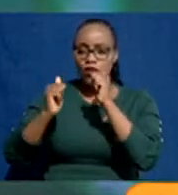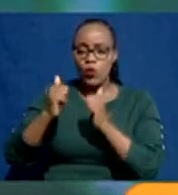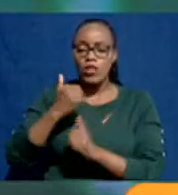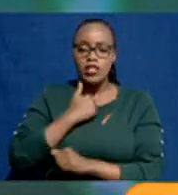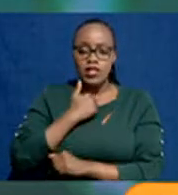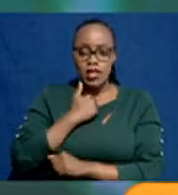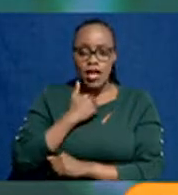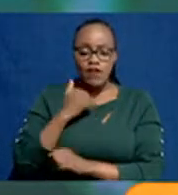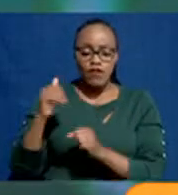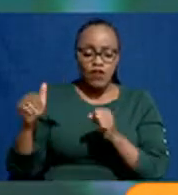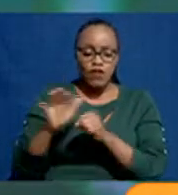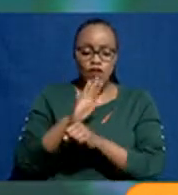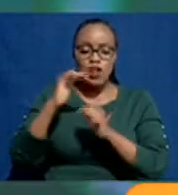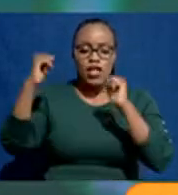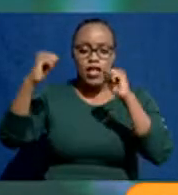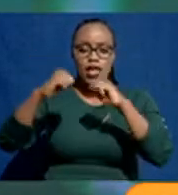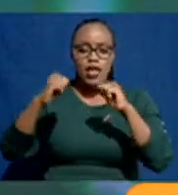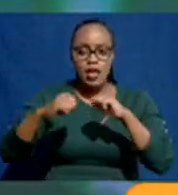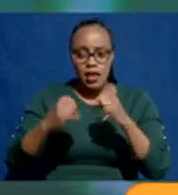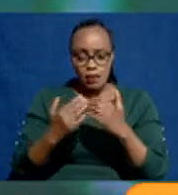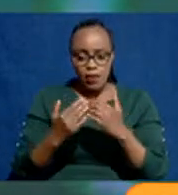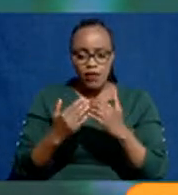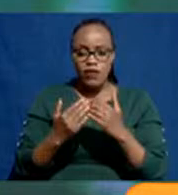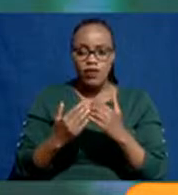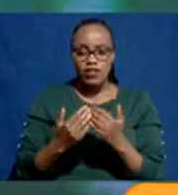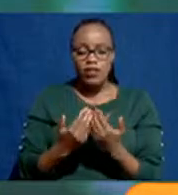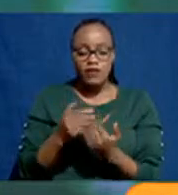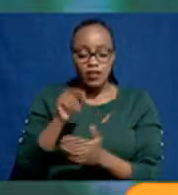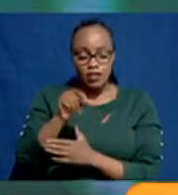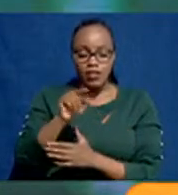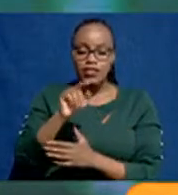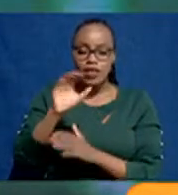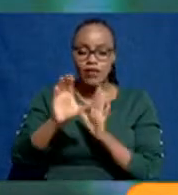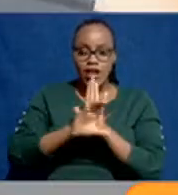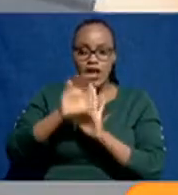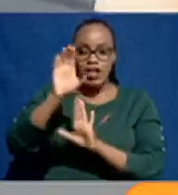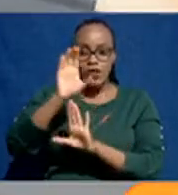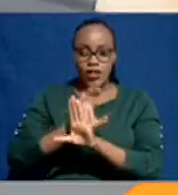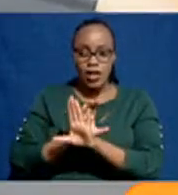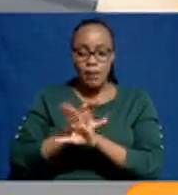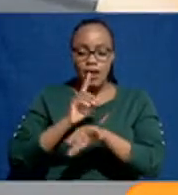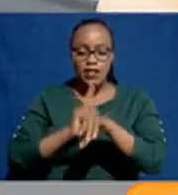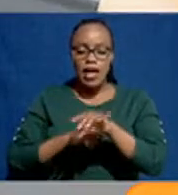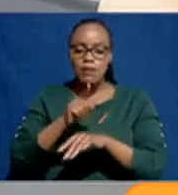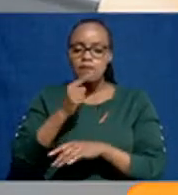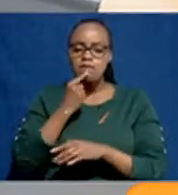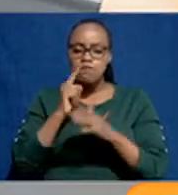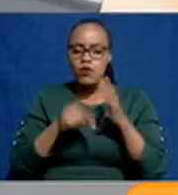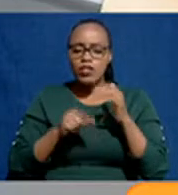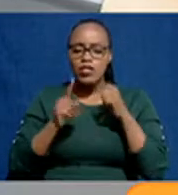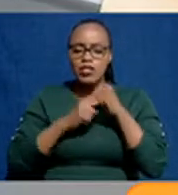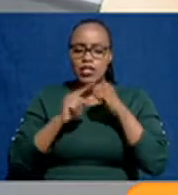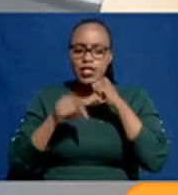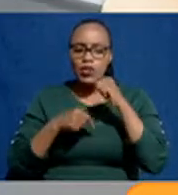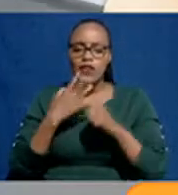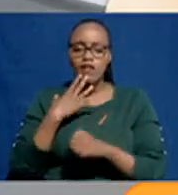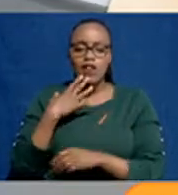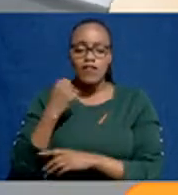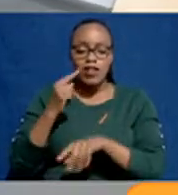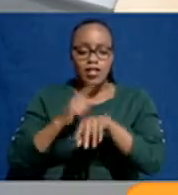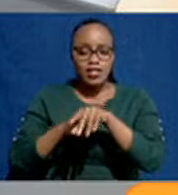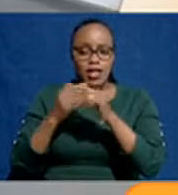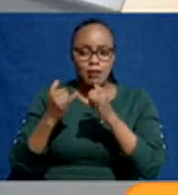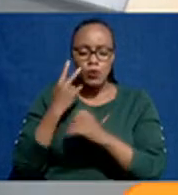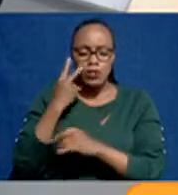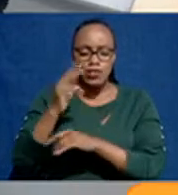are completely able to roll out the CBET curricula. Okay. But when you said that you have 6,500 trainers at the moment,